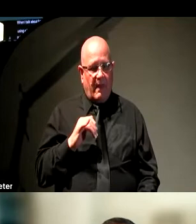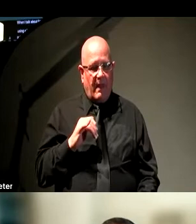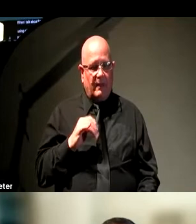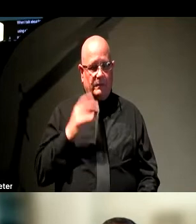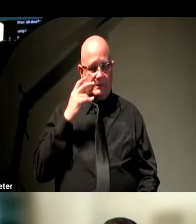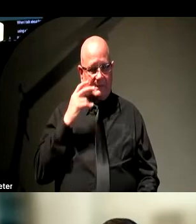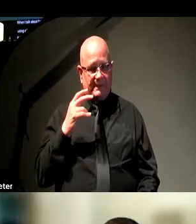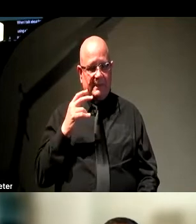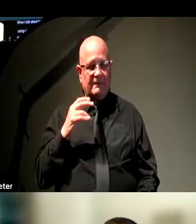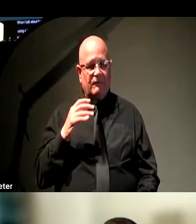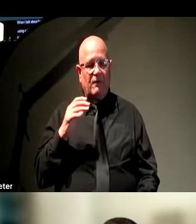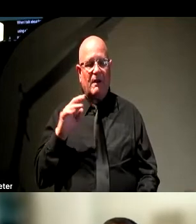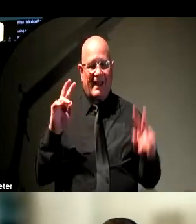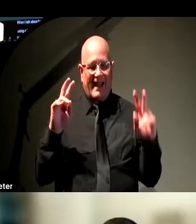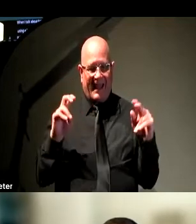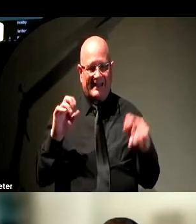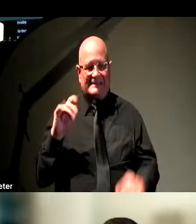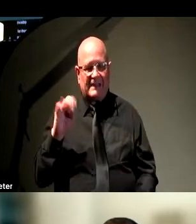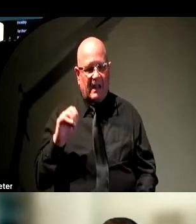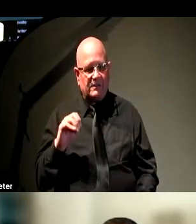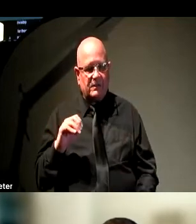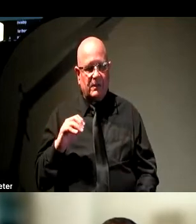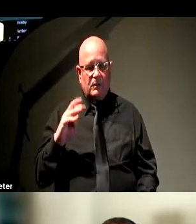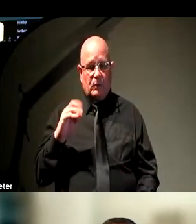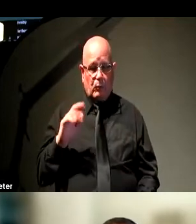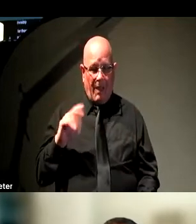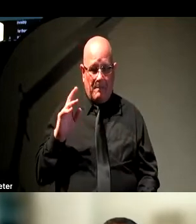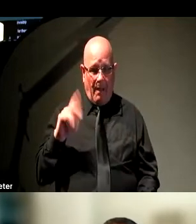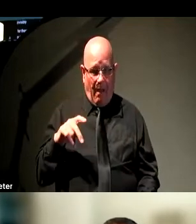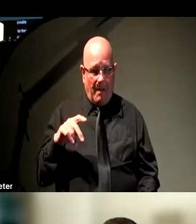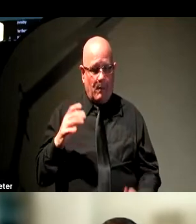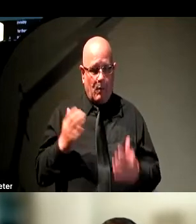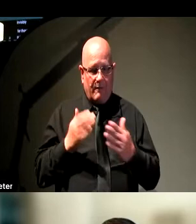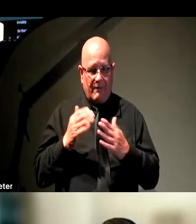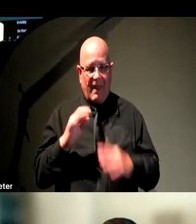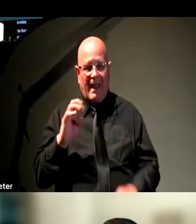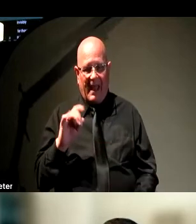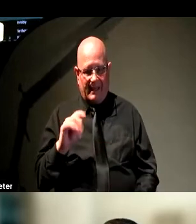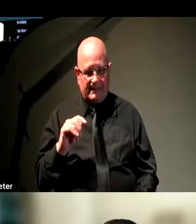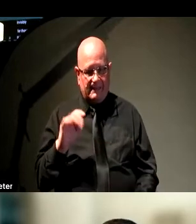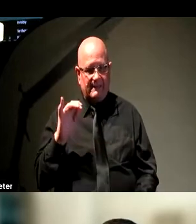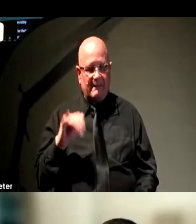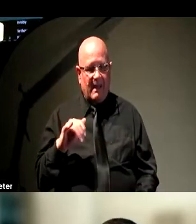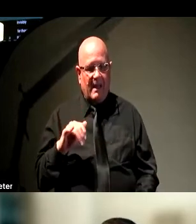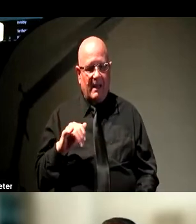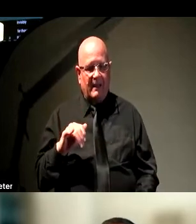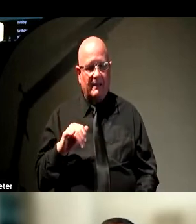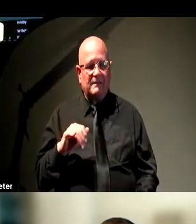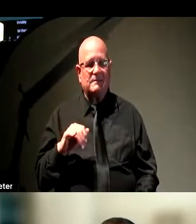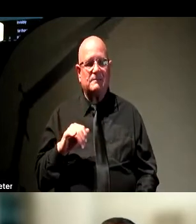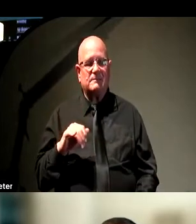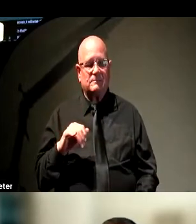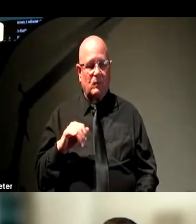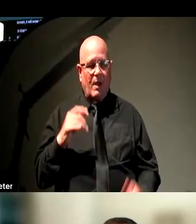it will wrap up whatever text is in that heading in a little, basically a little heading package. And what